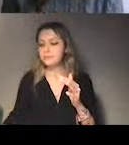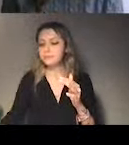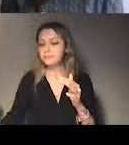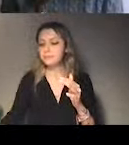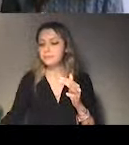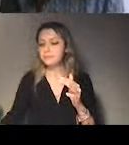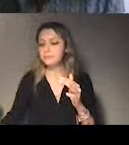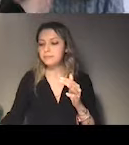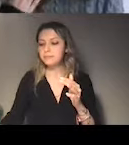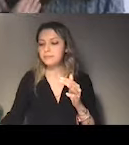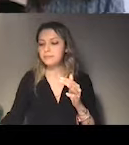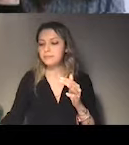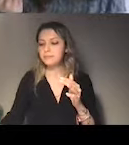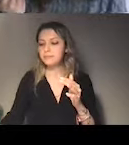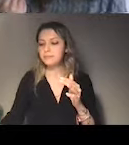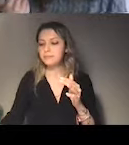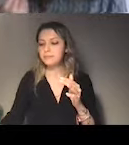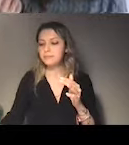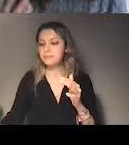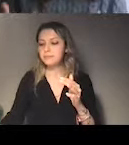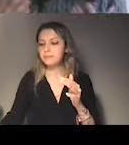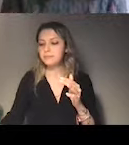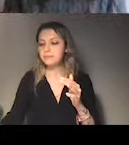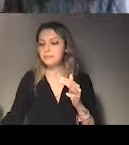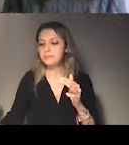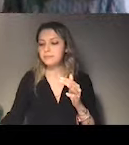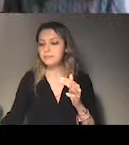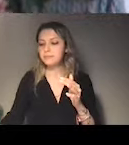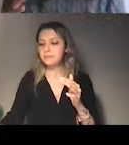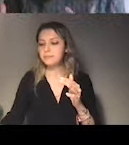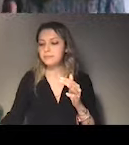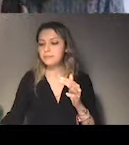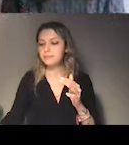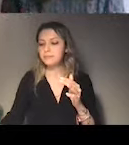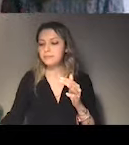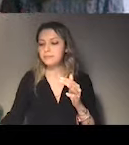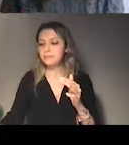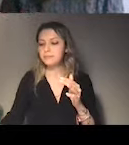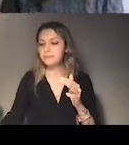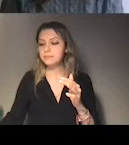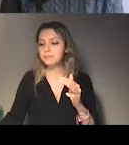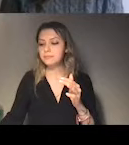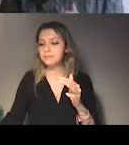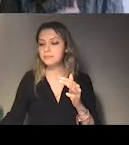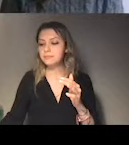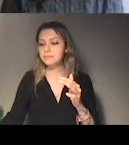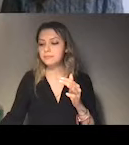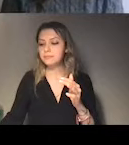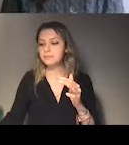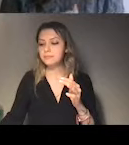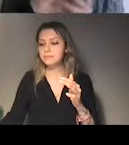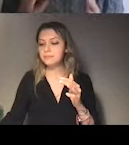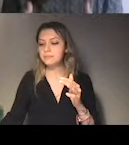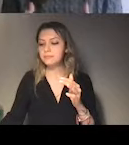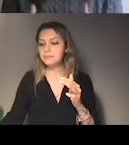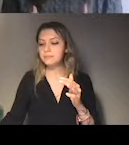outcome. And that is when Turkey has given the final decision on which recommendations to accept.